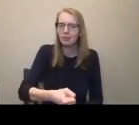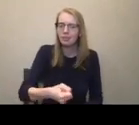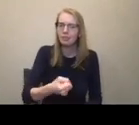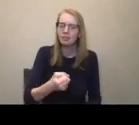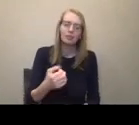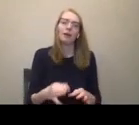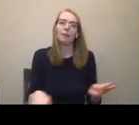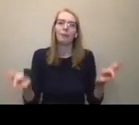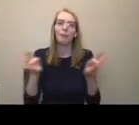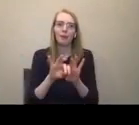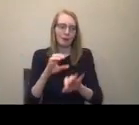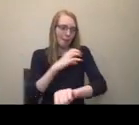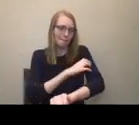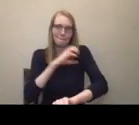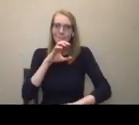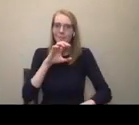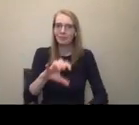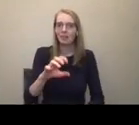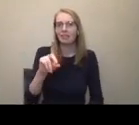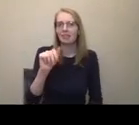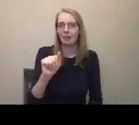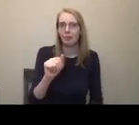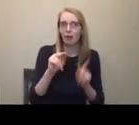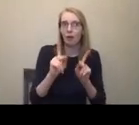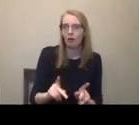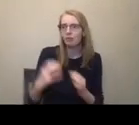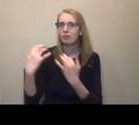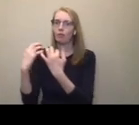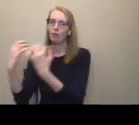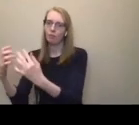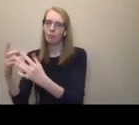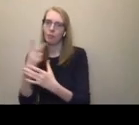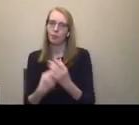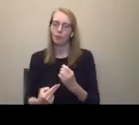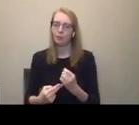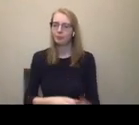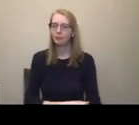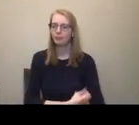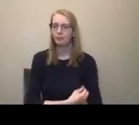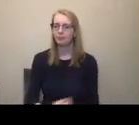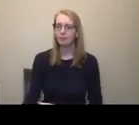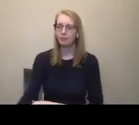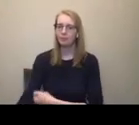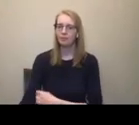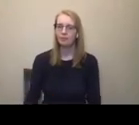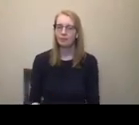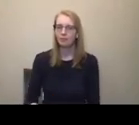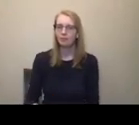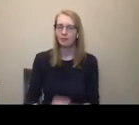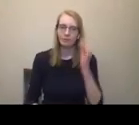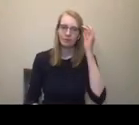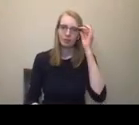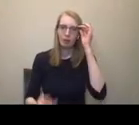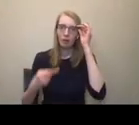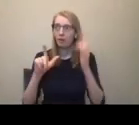disabled artist or the disabled patron. Okay. Polly, I'm just racing through all this. So do you want to jump in anywhere